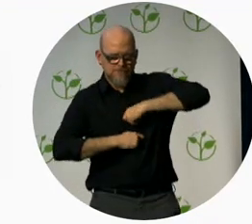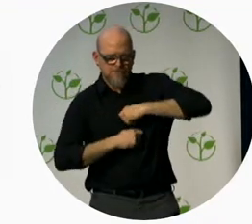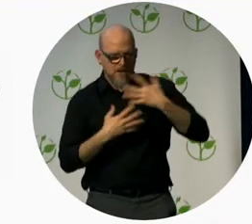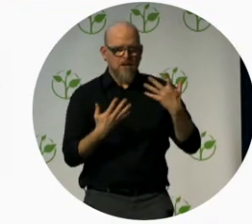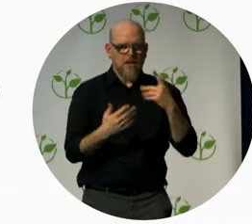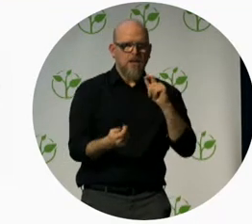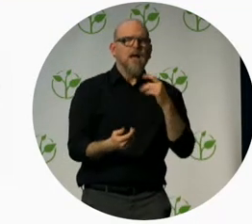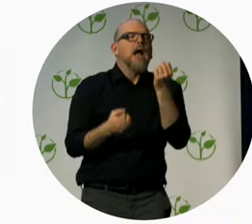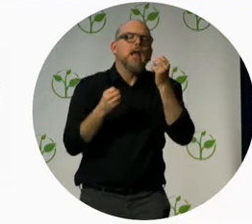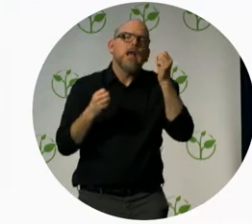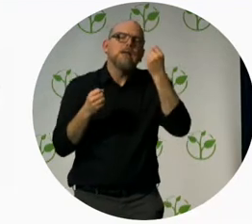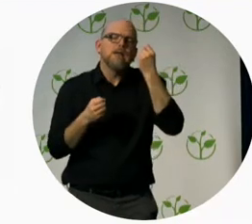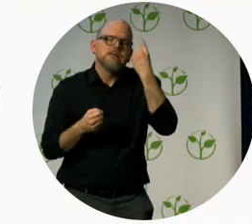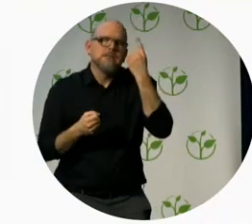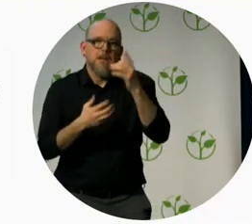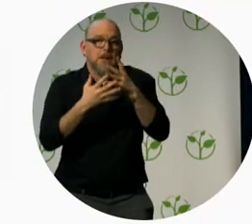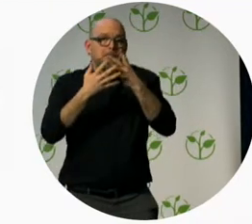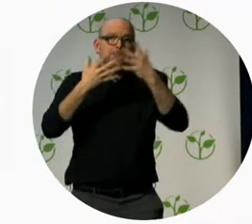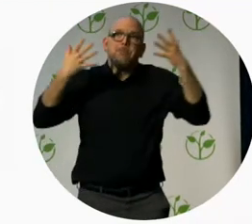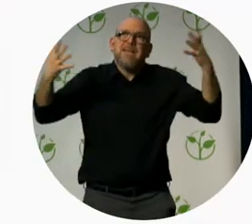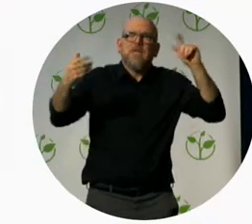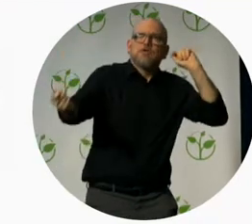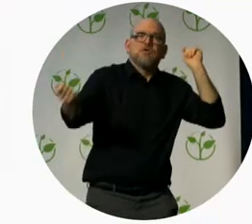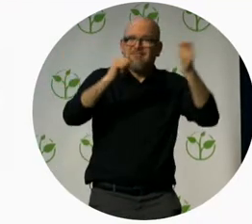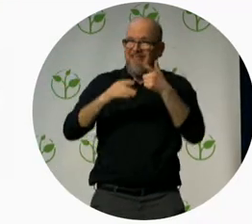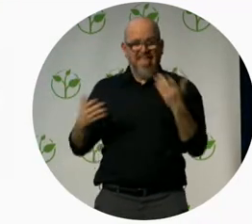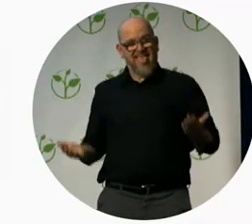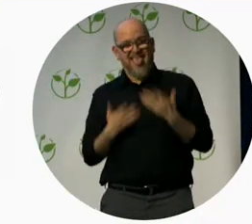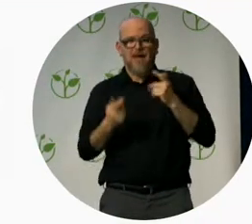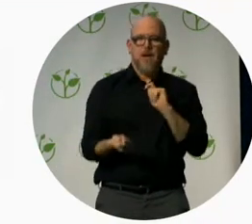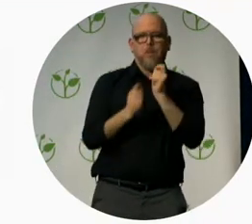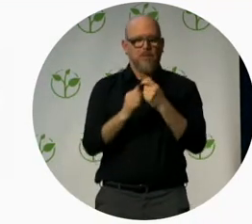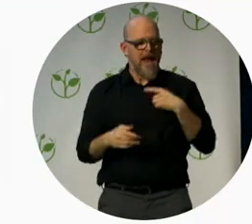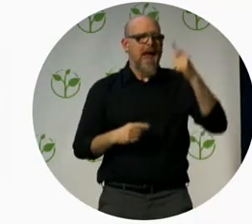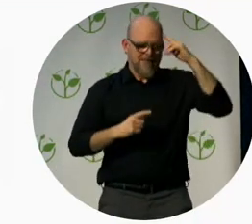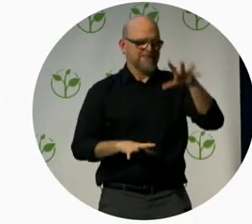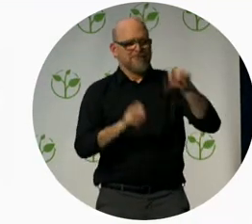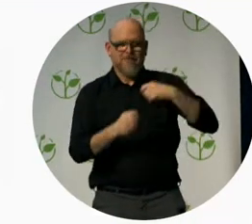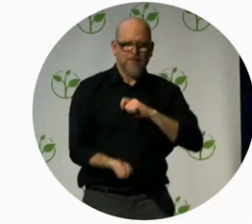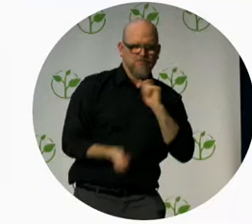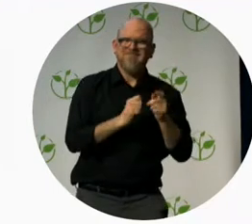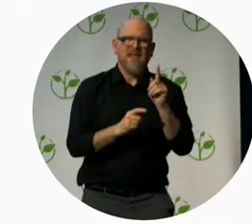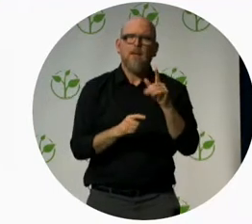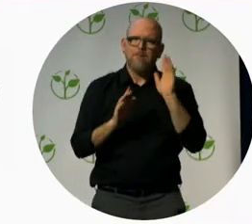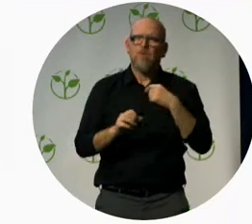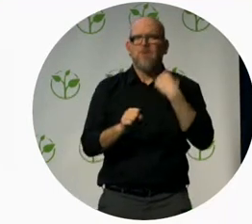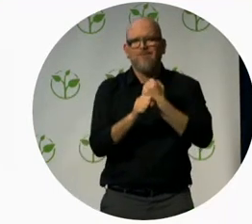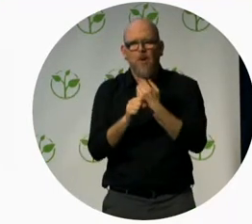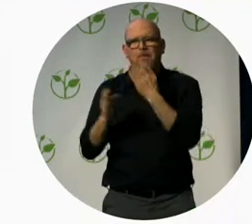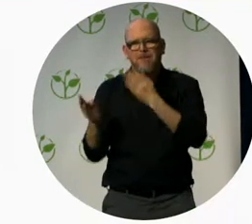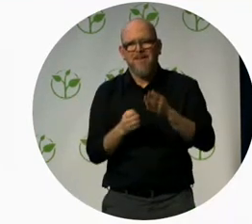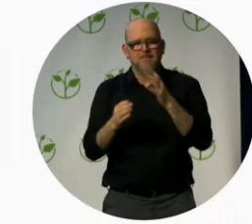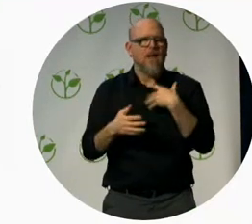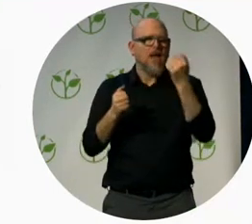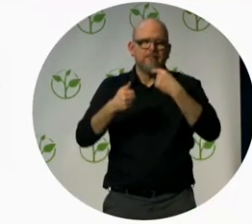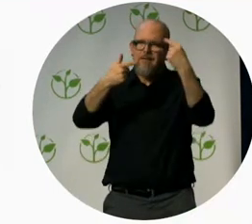industry in many factories assembly line workers are expected to stop the line if they see a quality